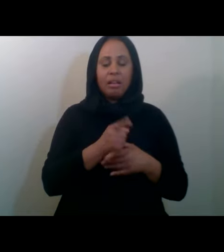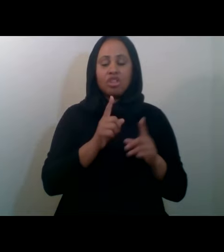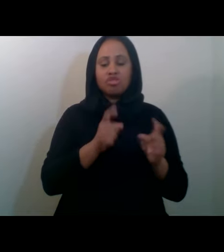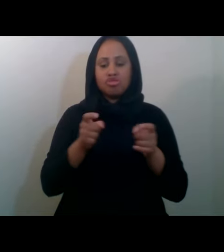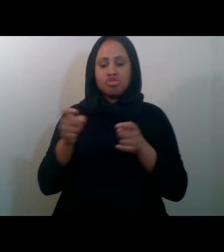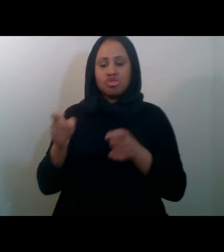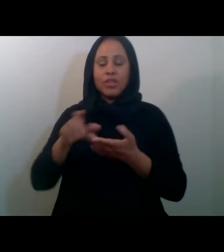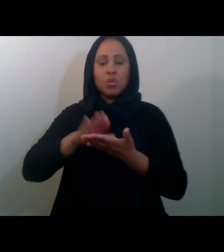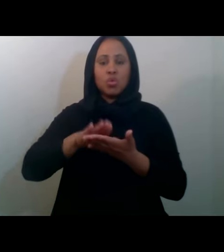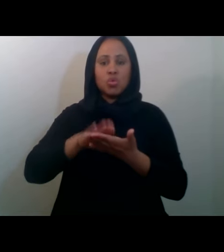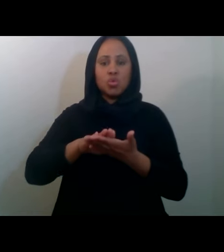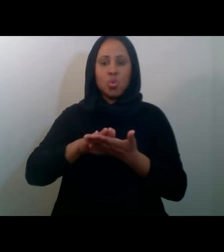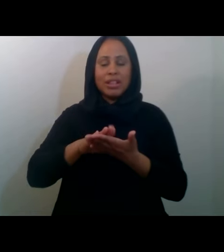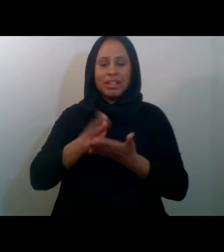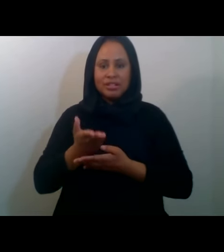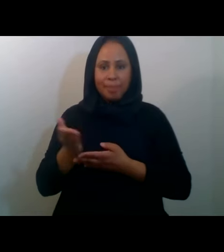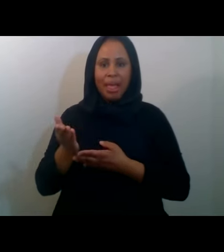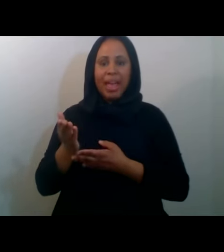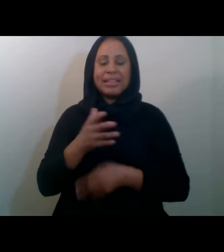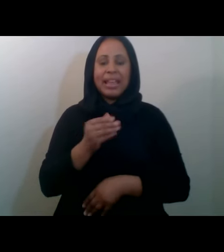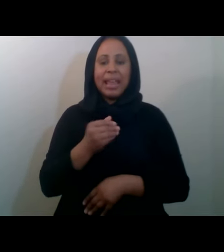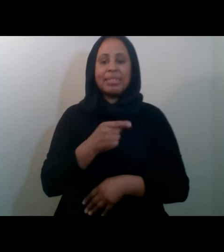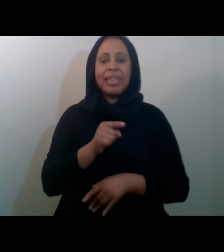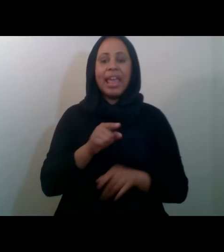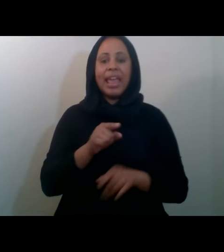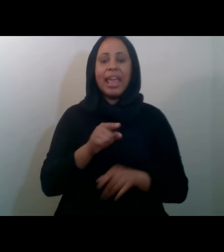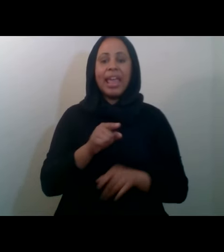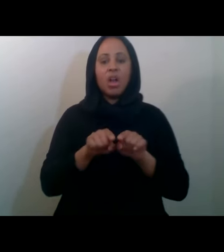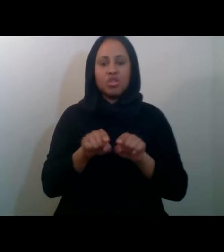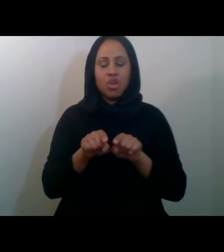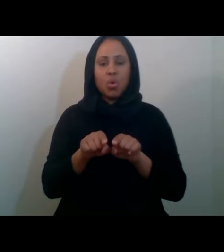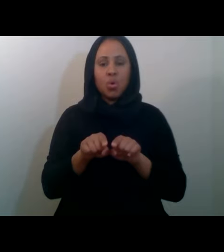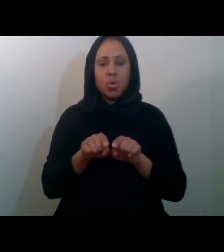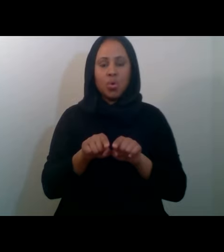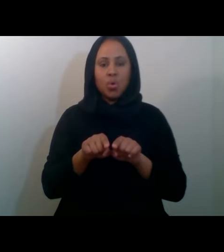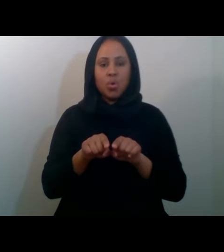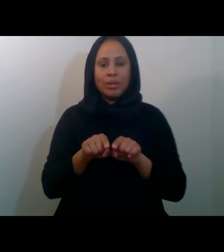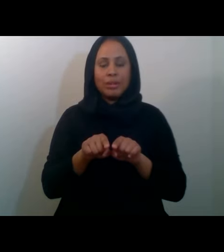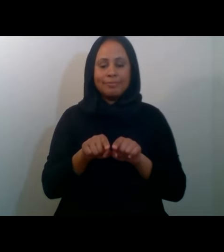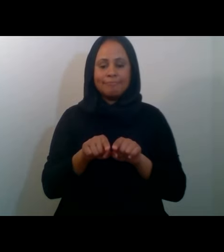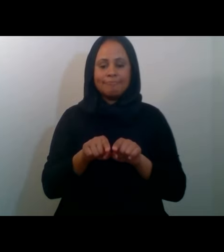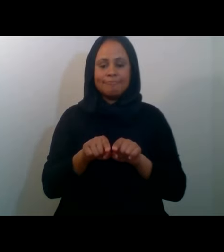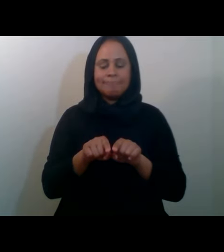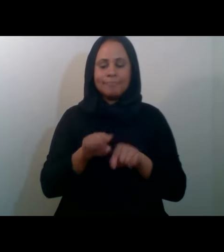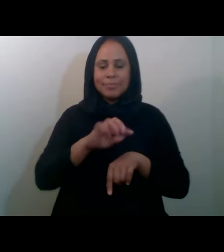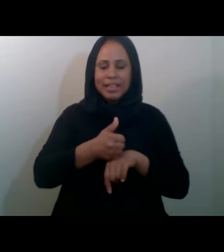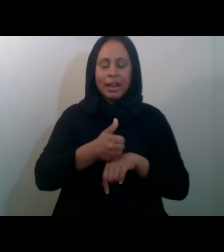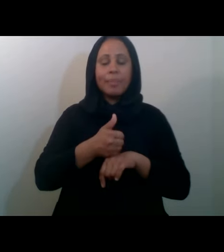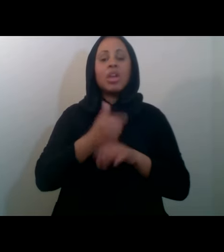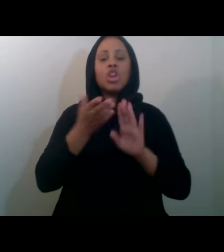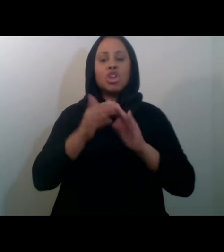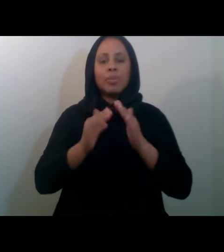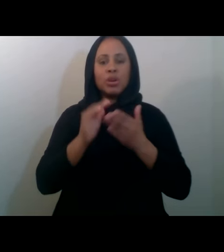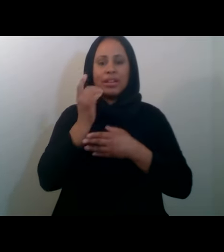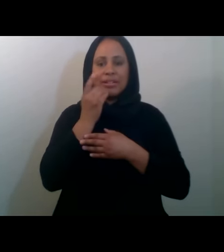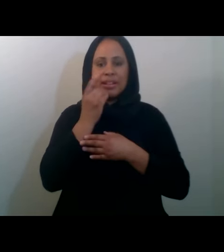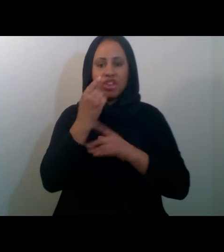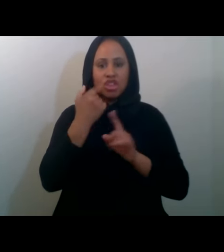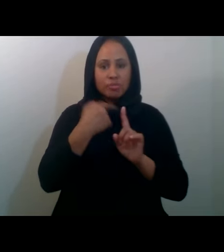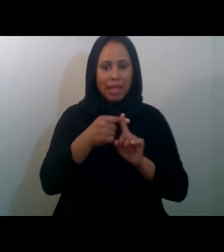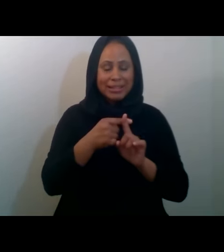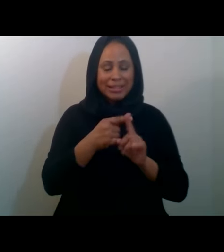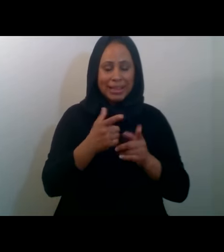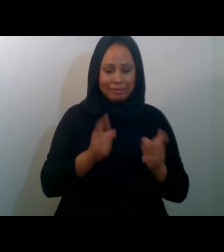supplies. And then they also do community dinners, as well as gifts for the parents and toys for